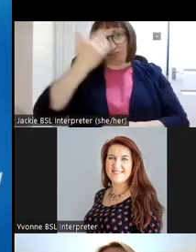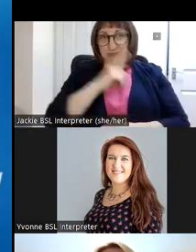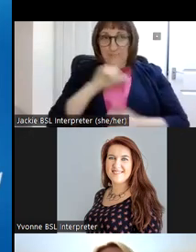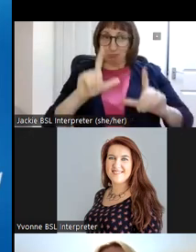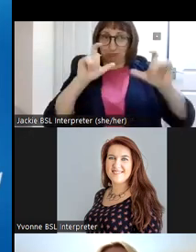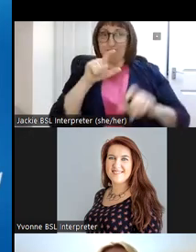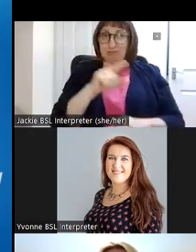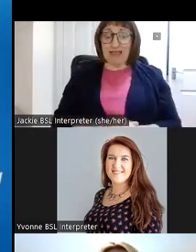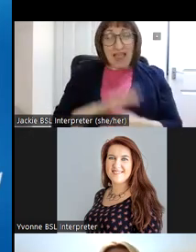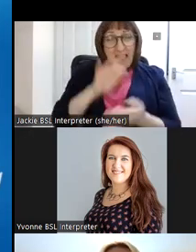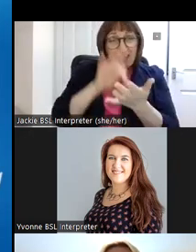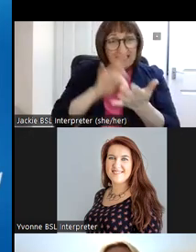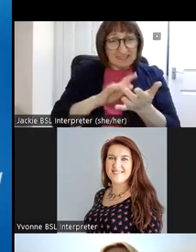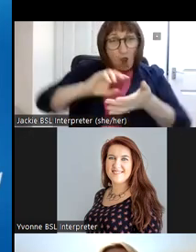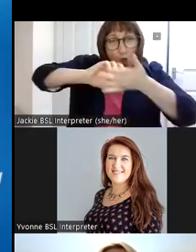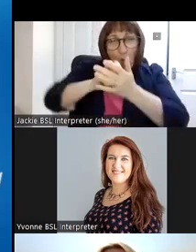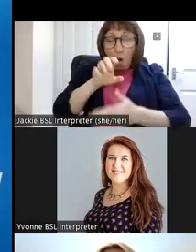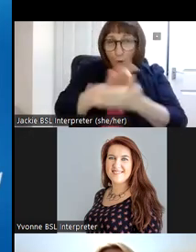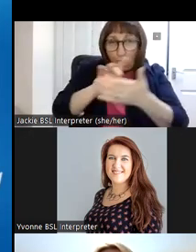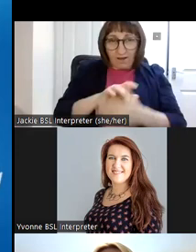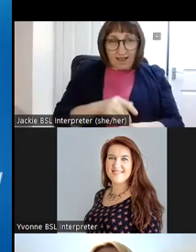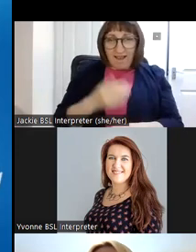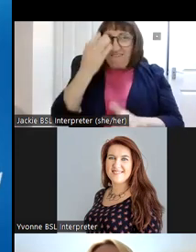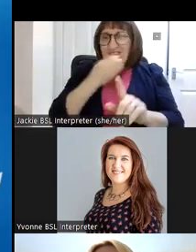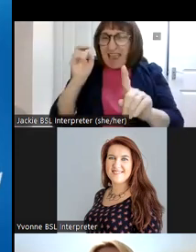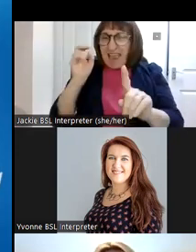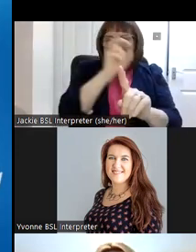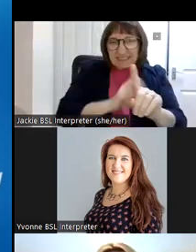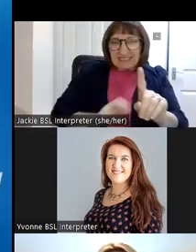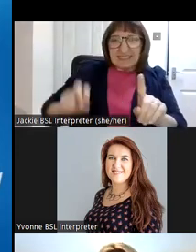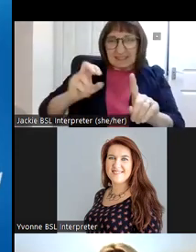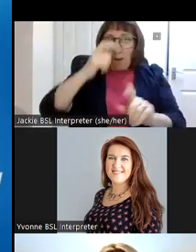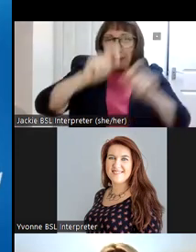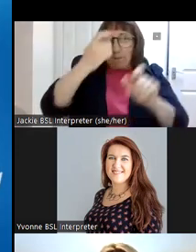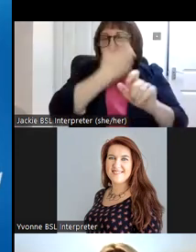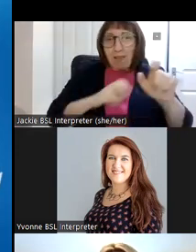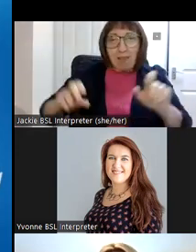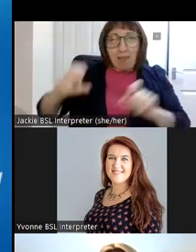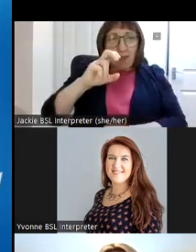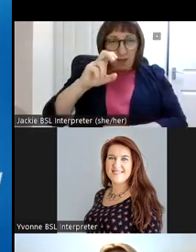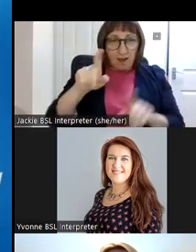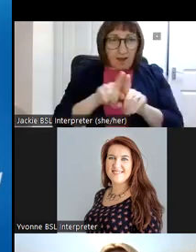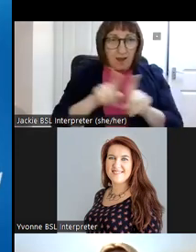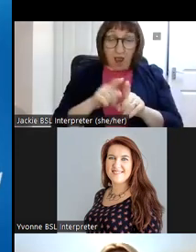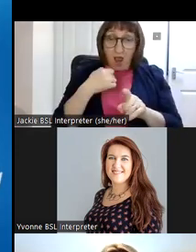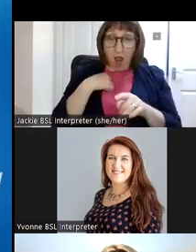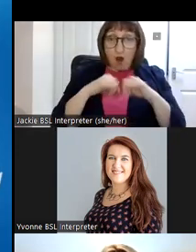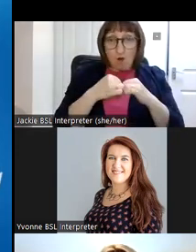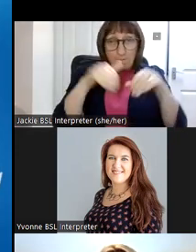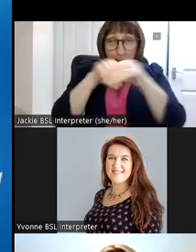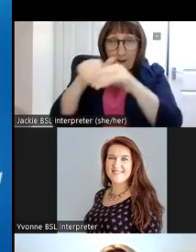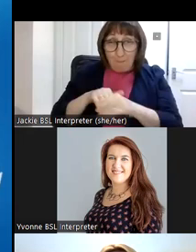so in the center you'll see our logo and the faces you see around it are actually our uh our group's members